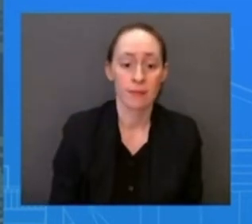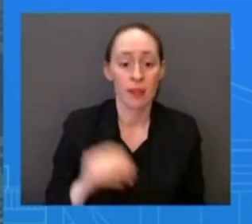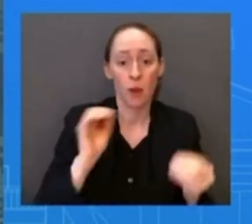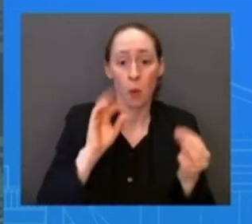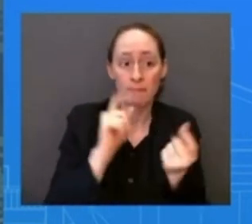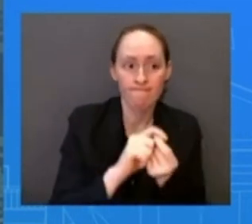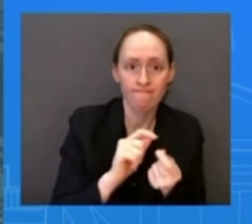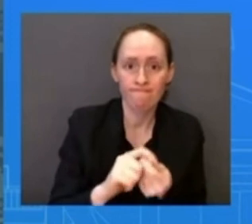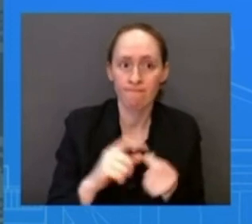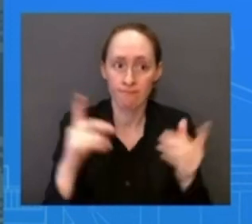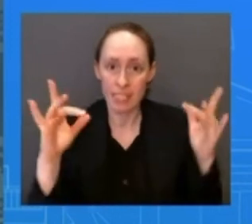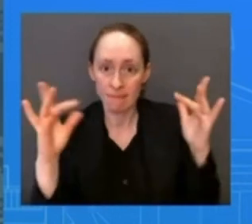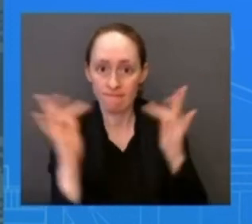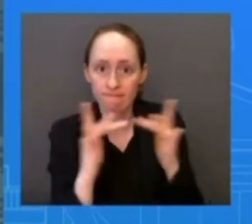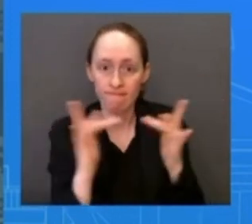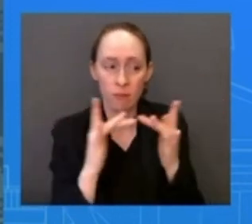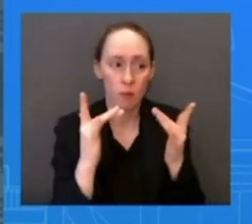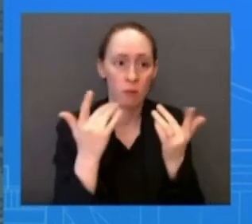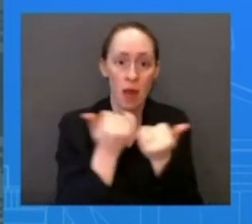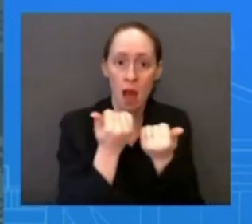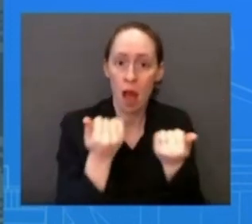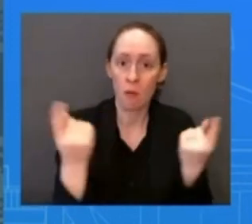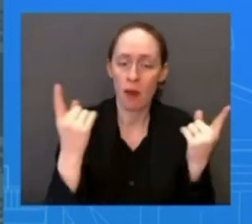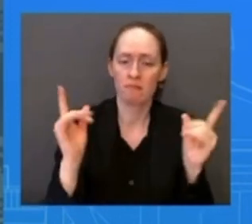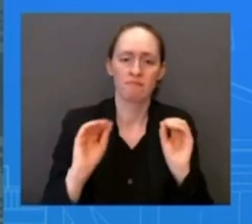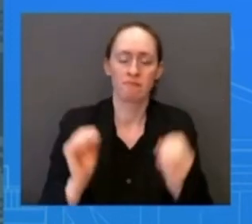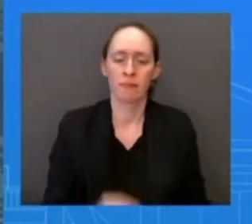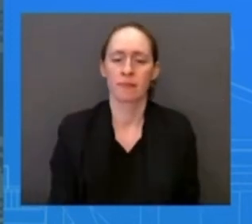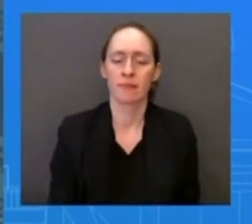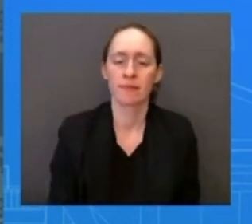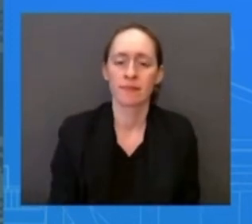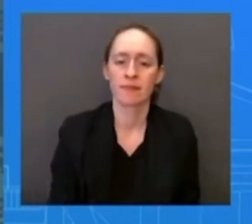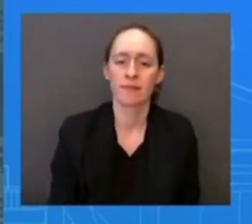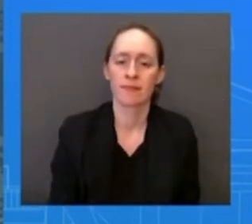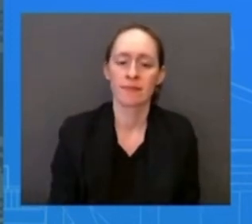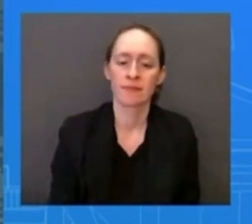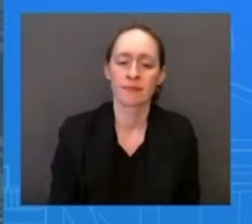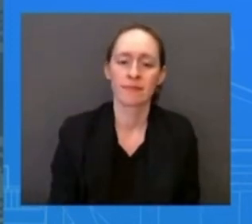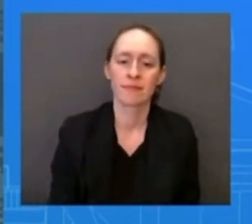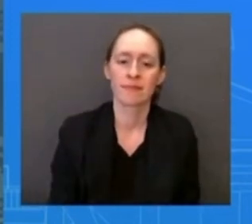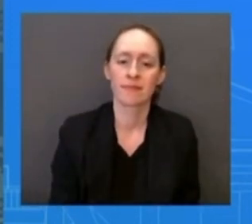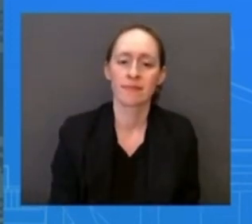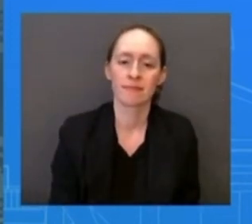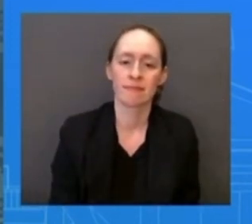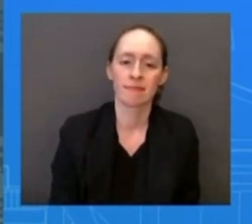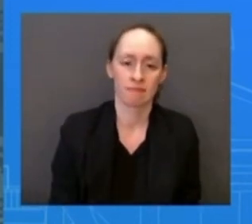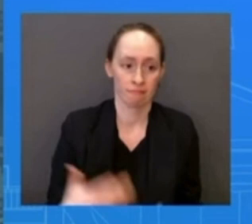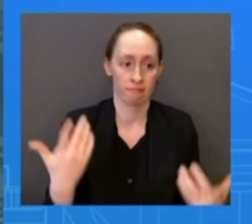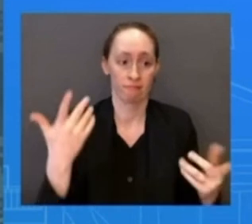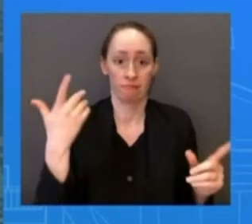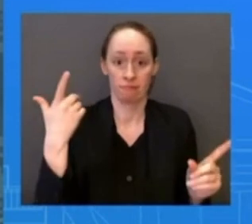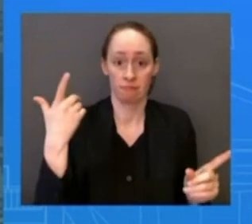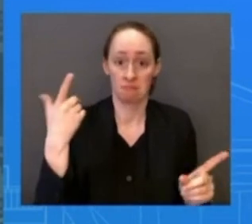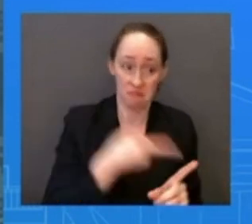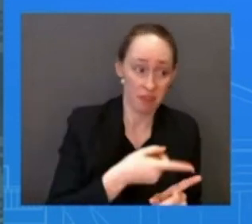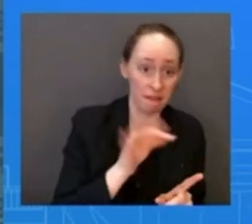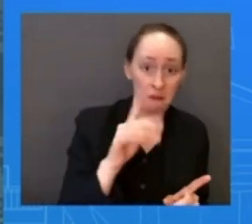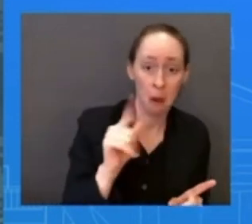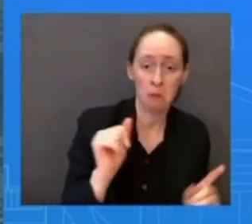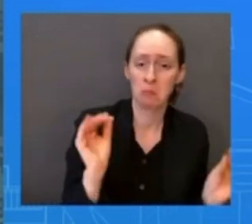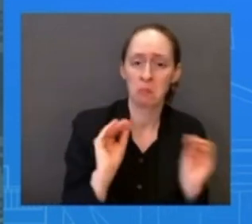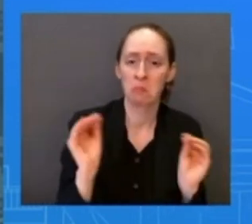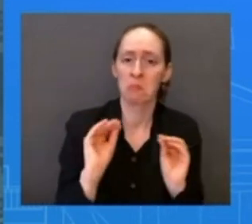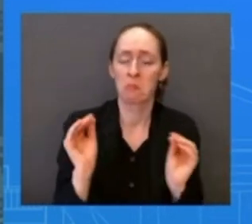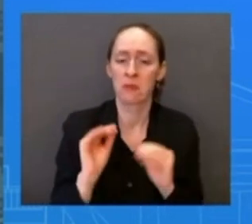happening in Florida. And I know you've heard me talk about it, you've heard others from the